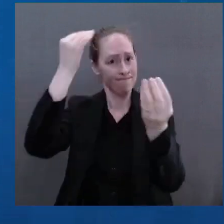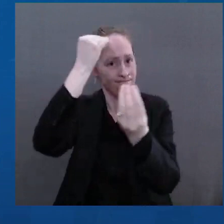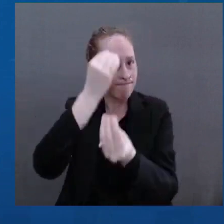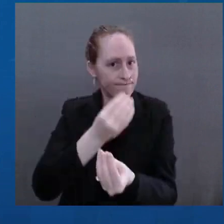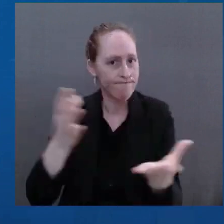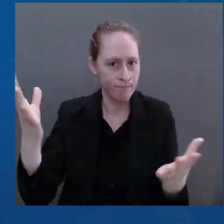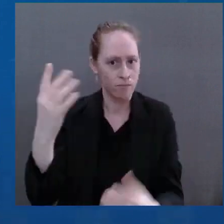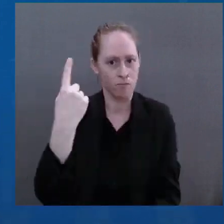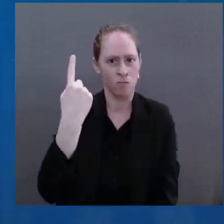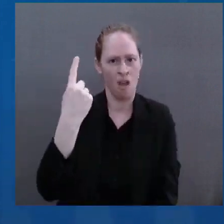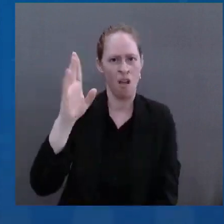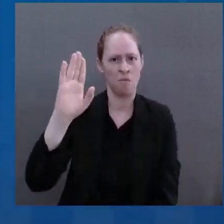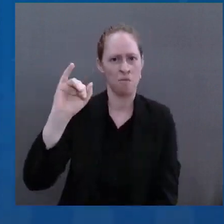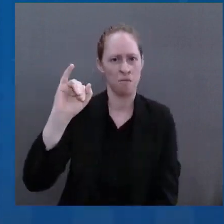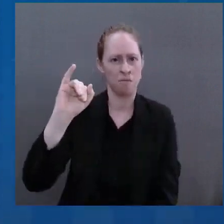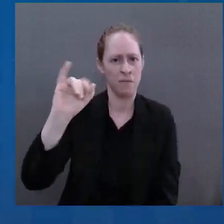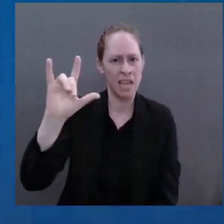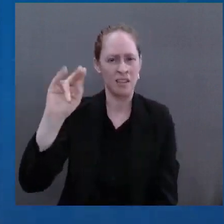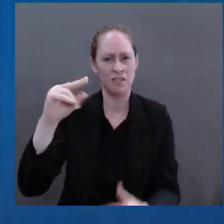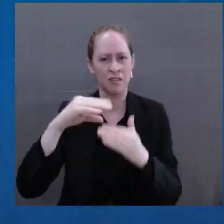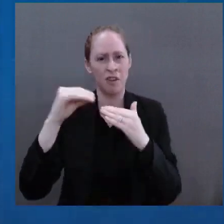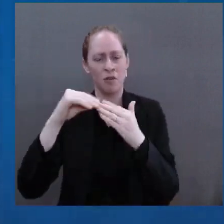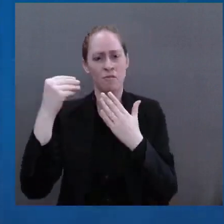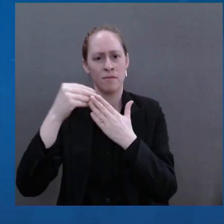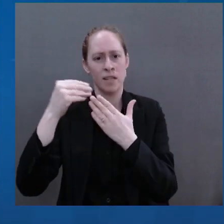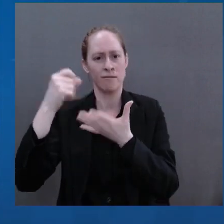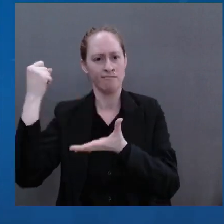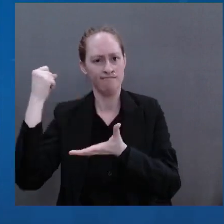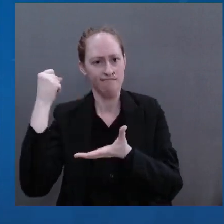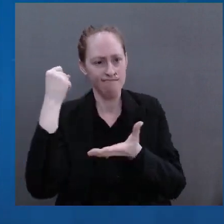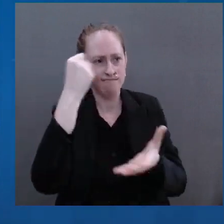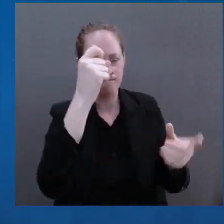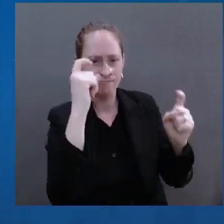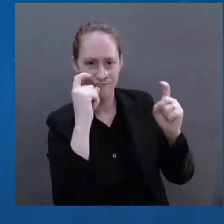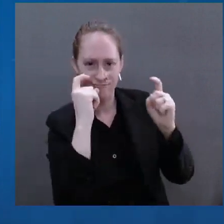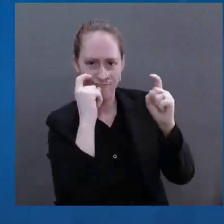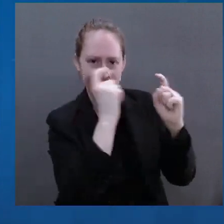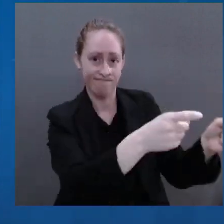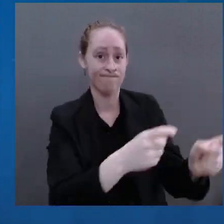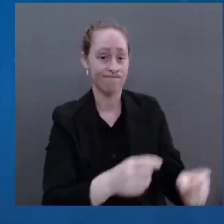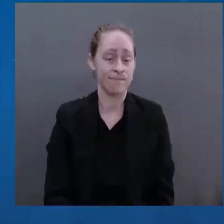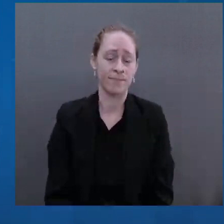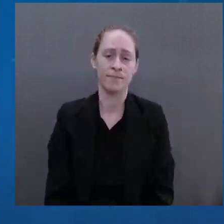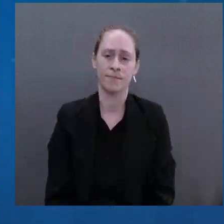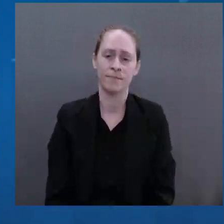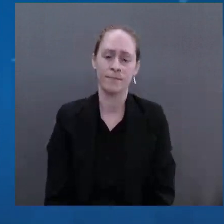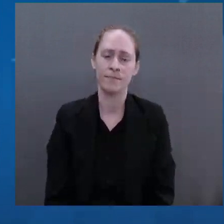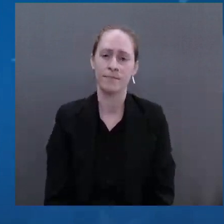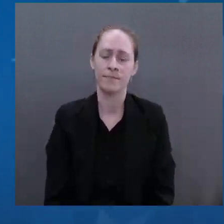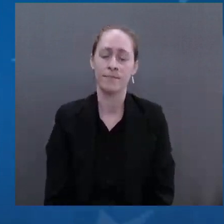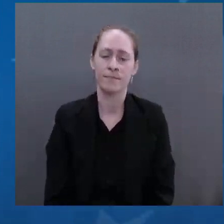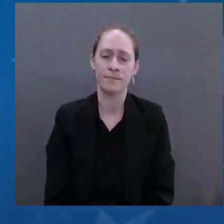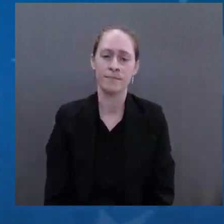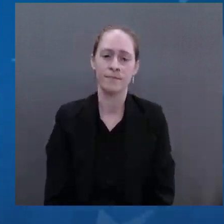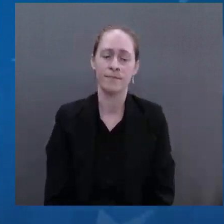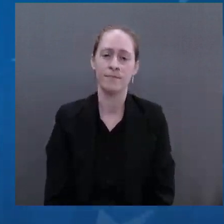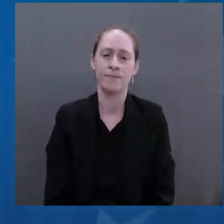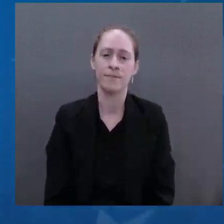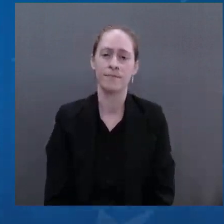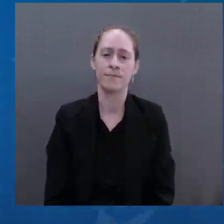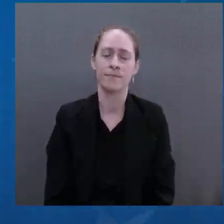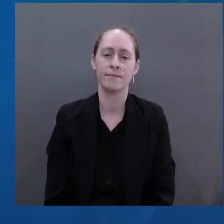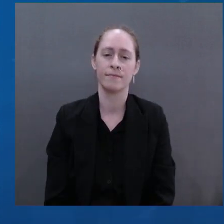told us that despite significant obstacles, at least some relief is getting to major